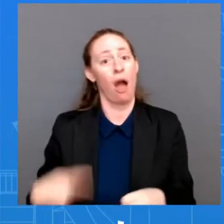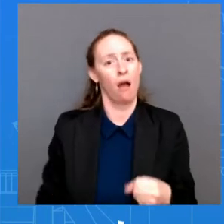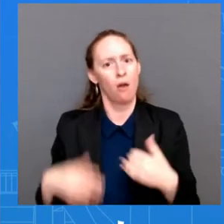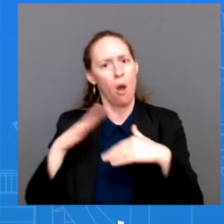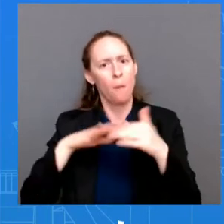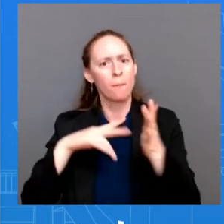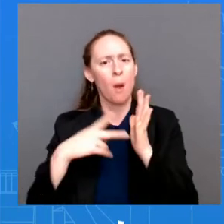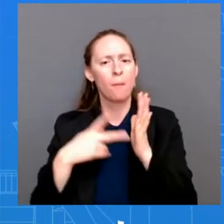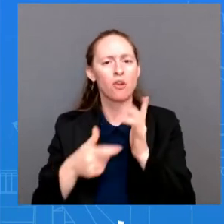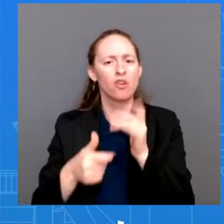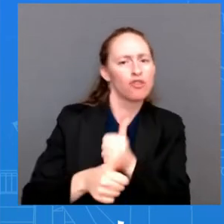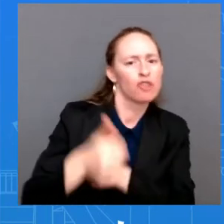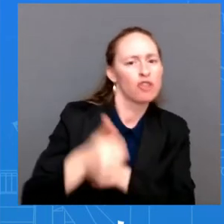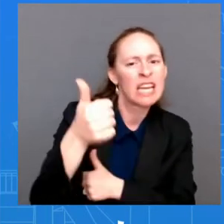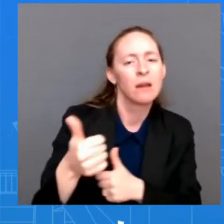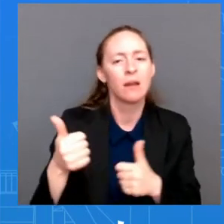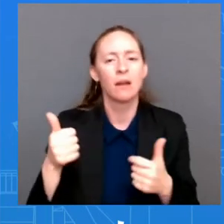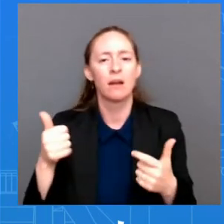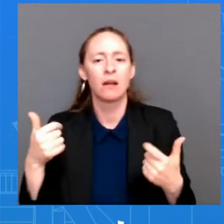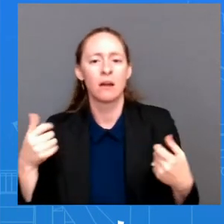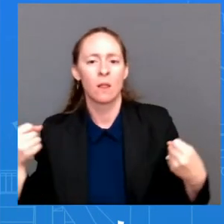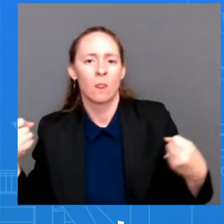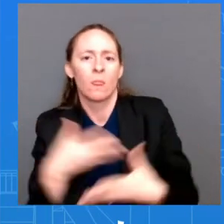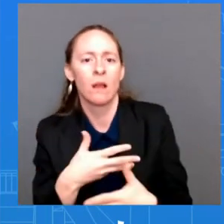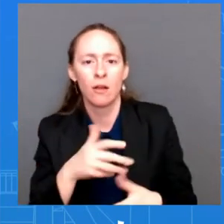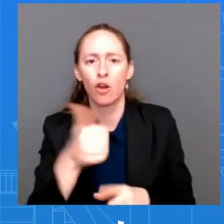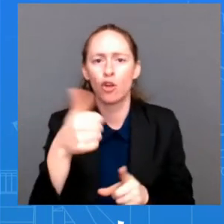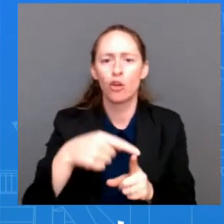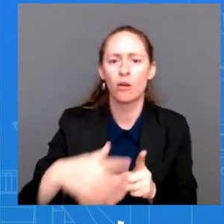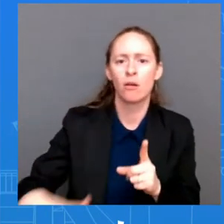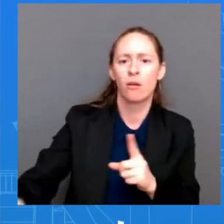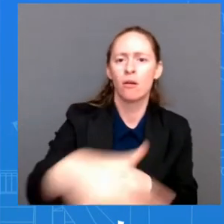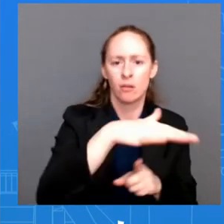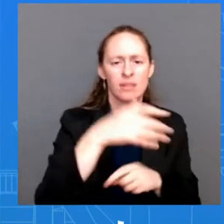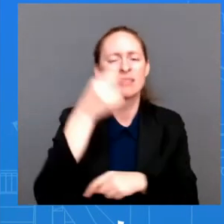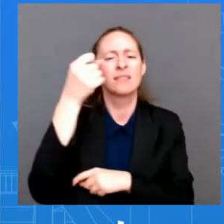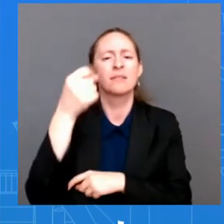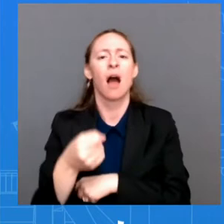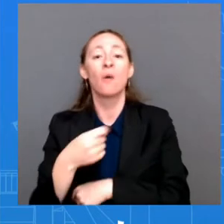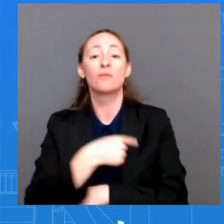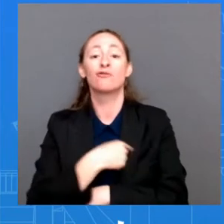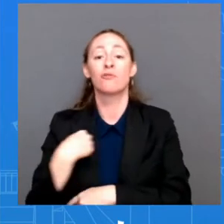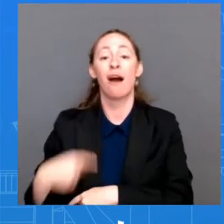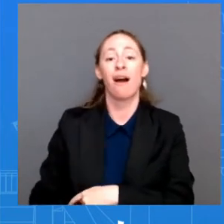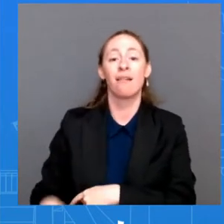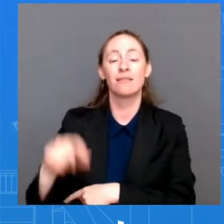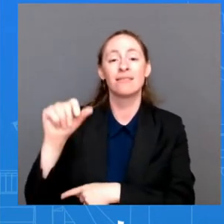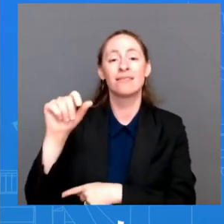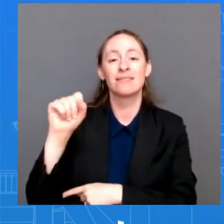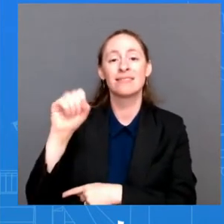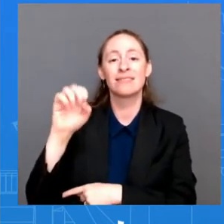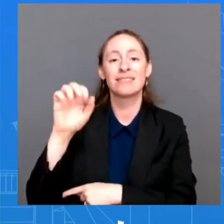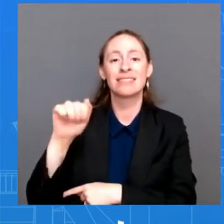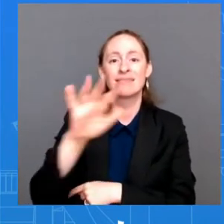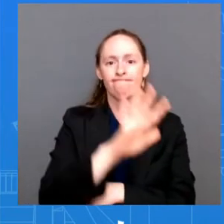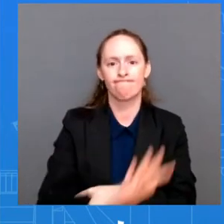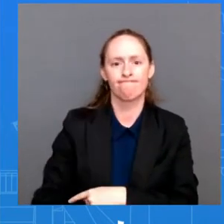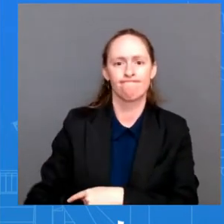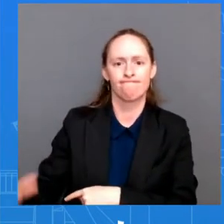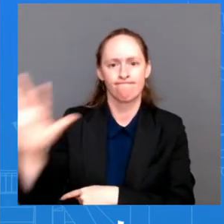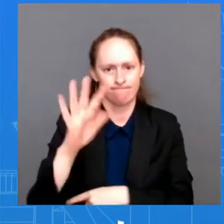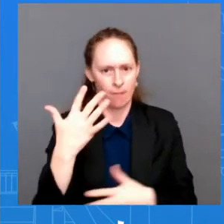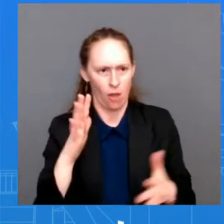in the South China Sea, East China Sea. So, been building. I can't account for